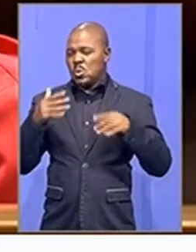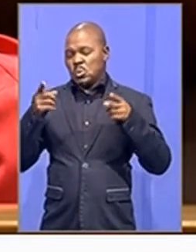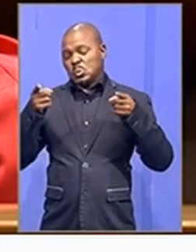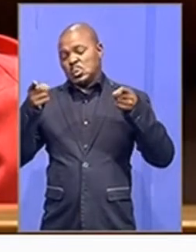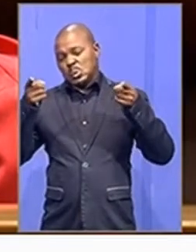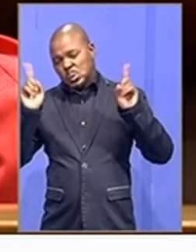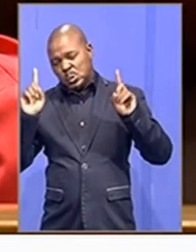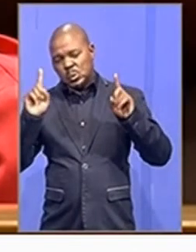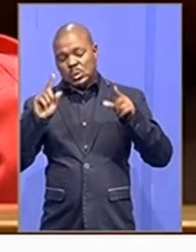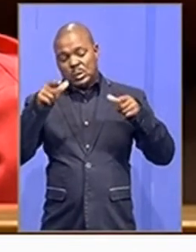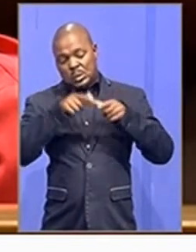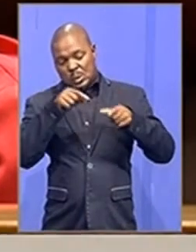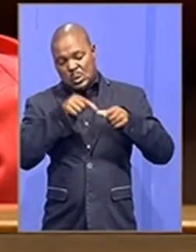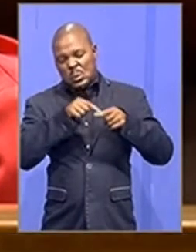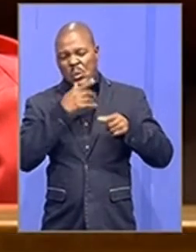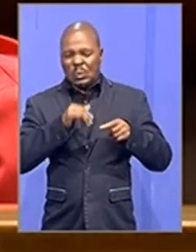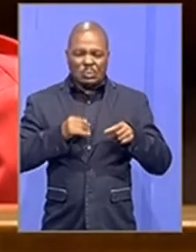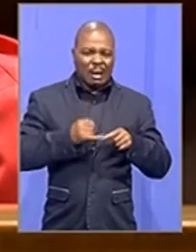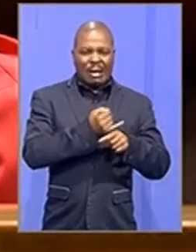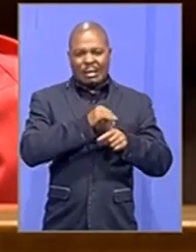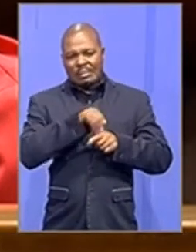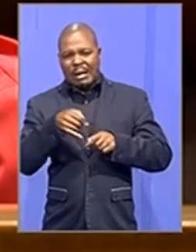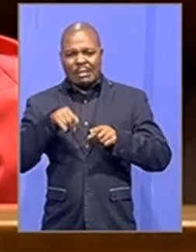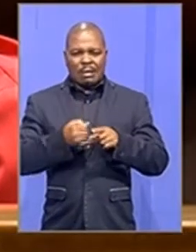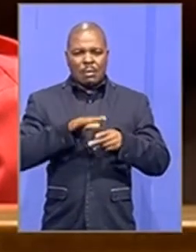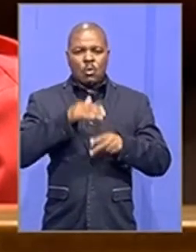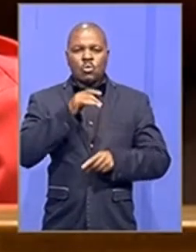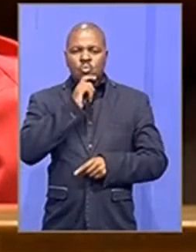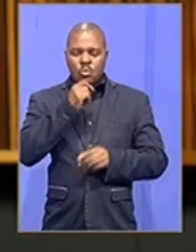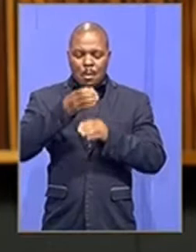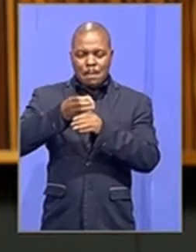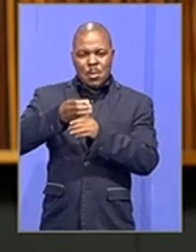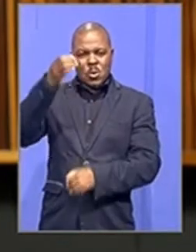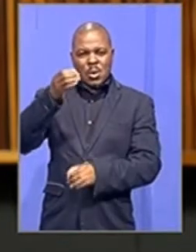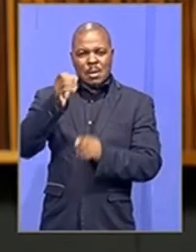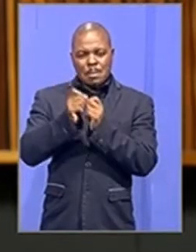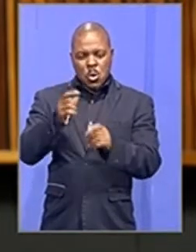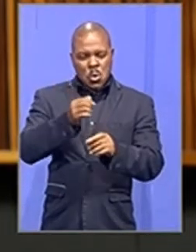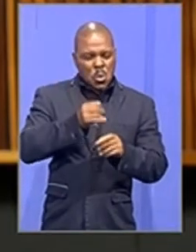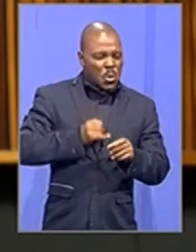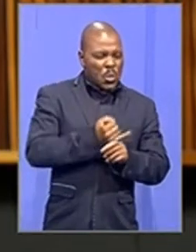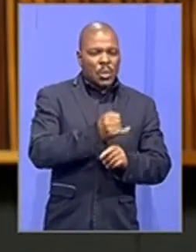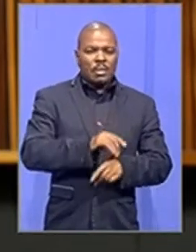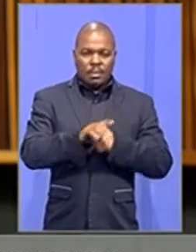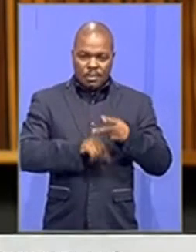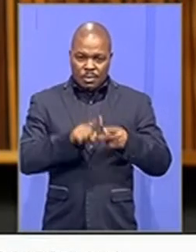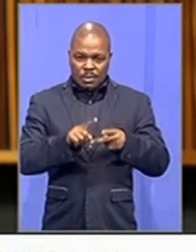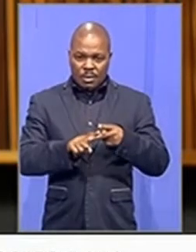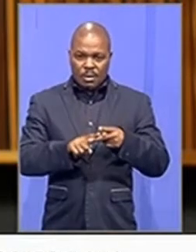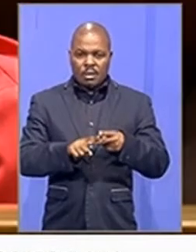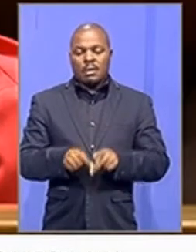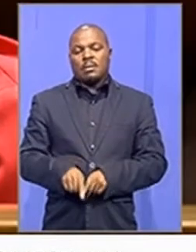to her genitalia with a broken bottle. He thereafter, as per the